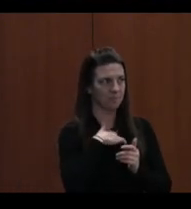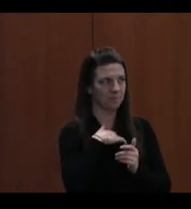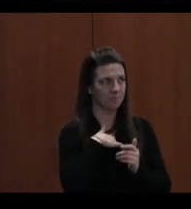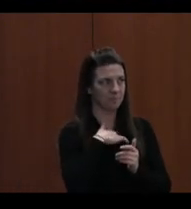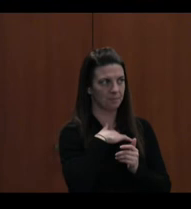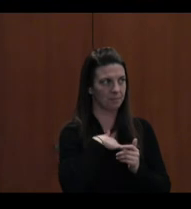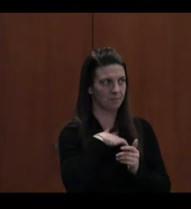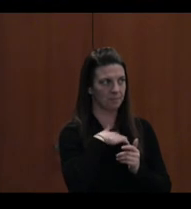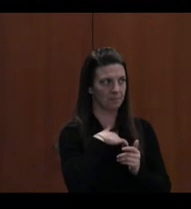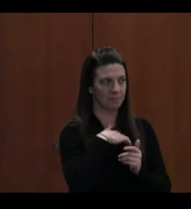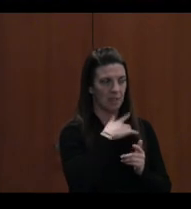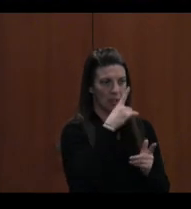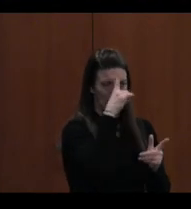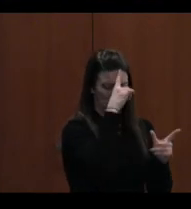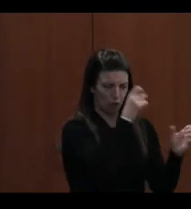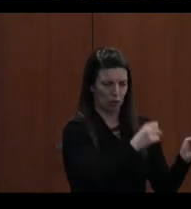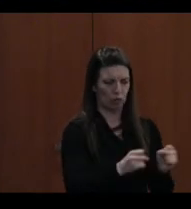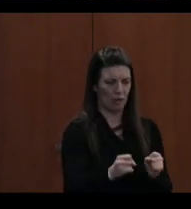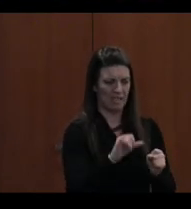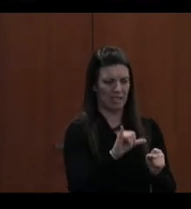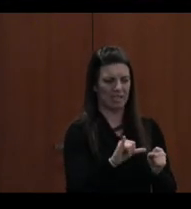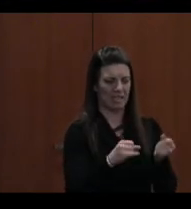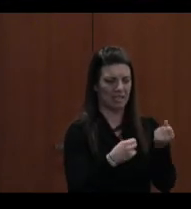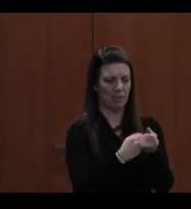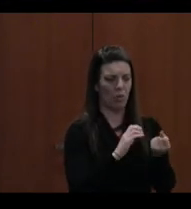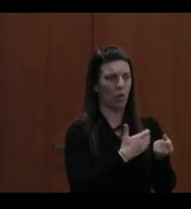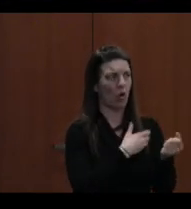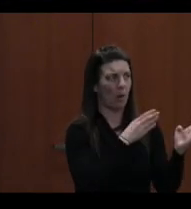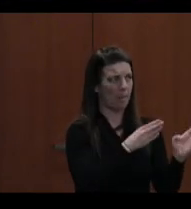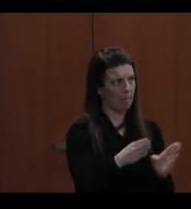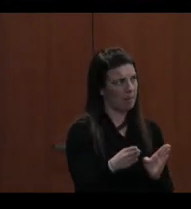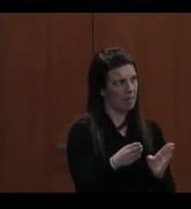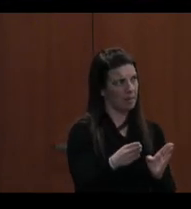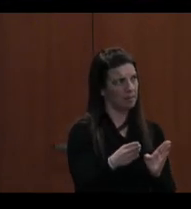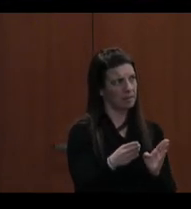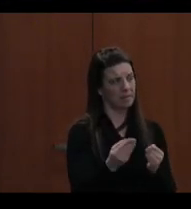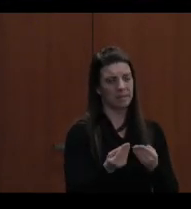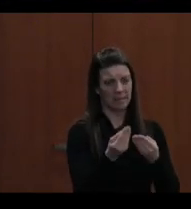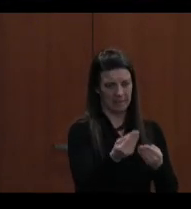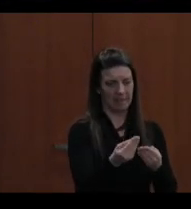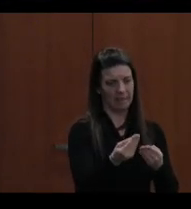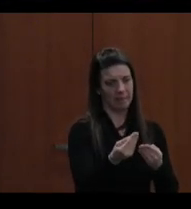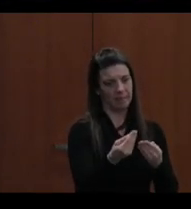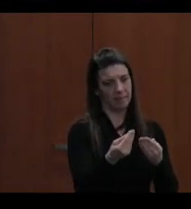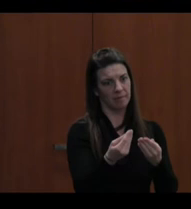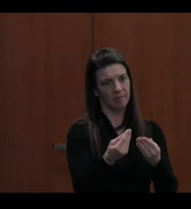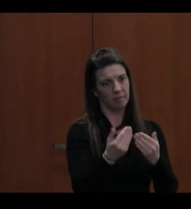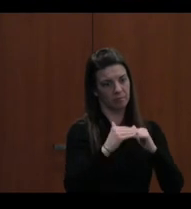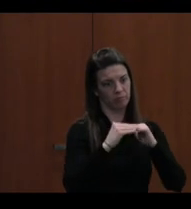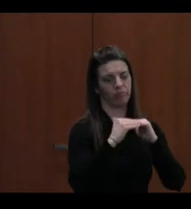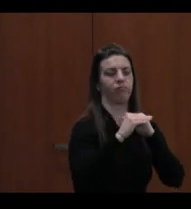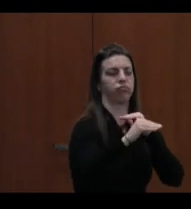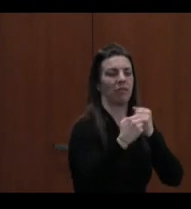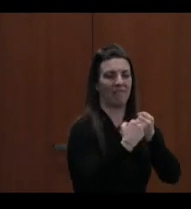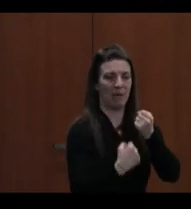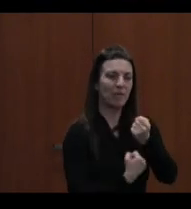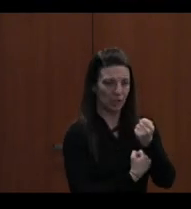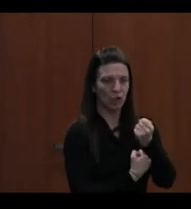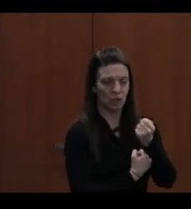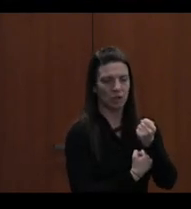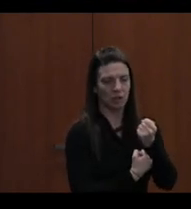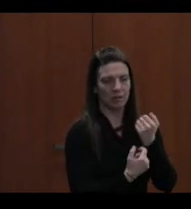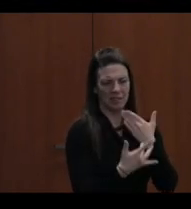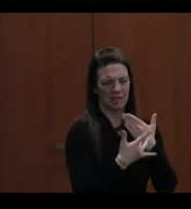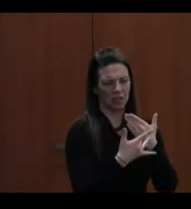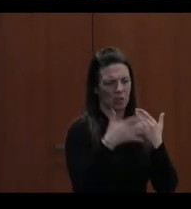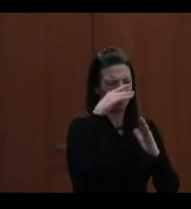Some of the strategies to support the plan are deliver solid foundational technology, which I'll describe in greater detail in just